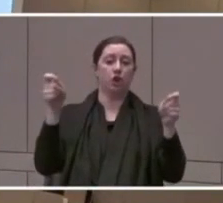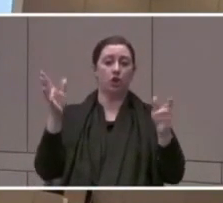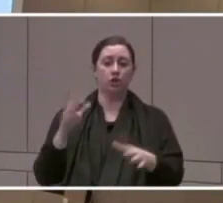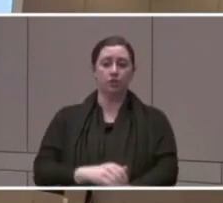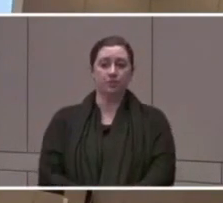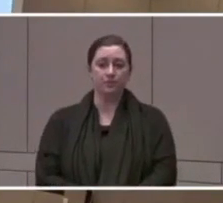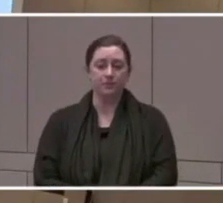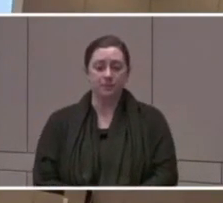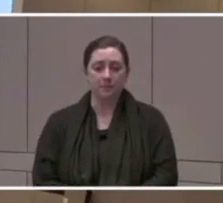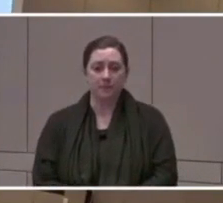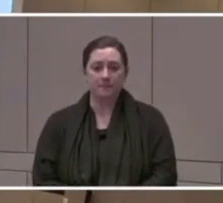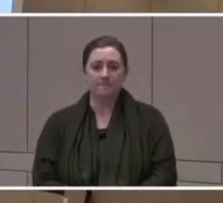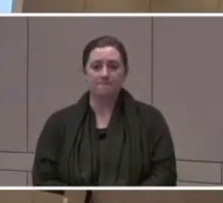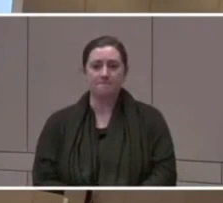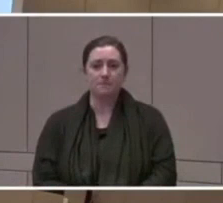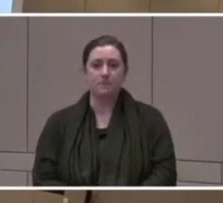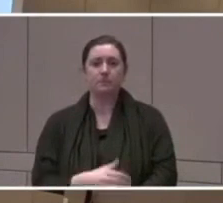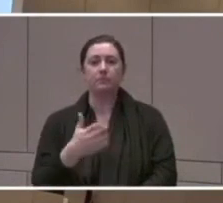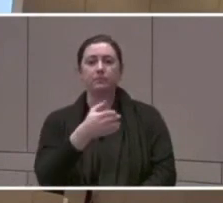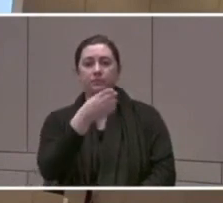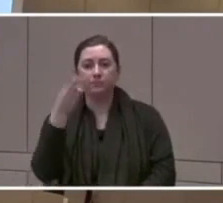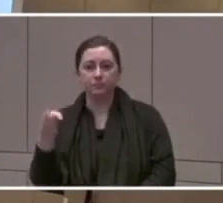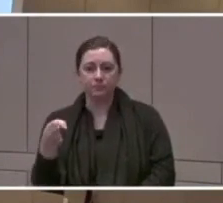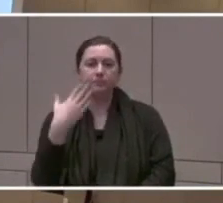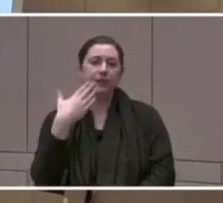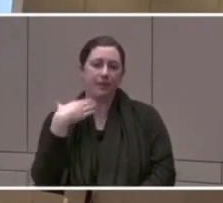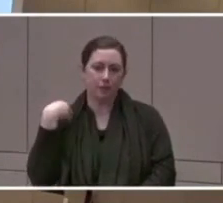McDowell. Thank you, Mr. Chairman.